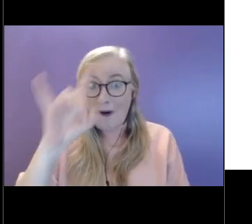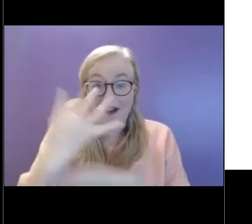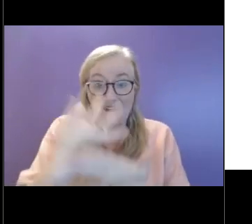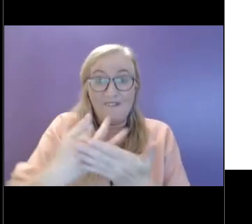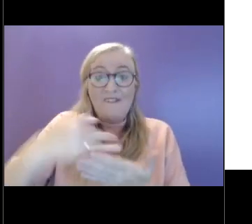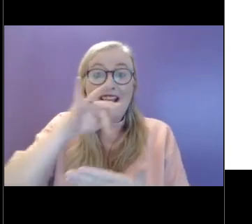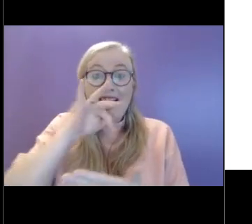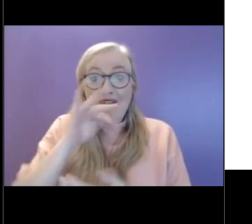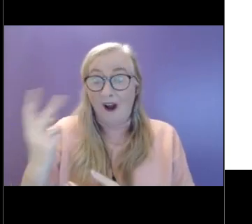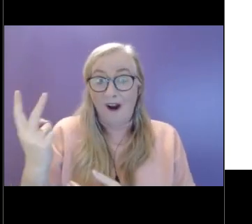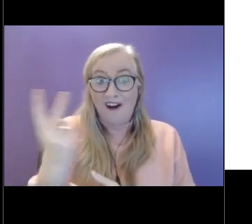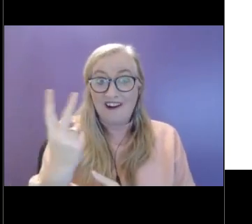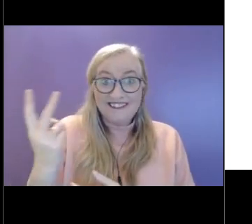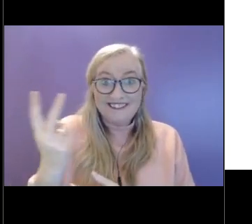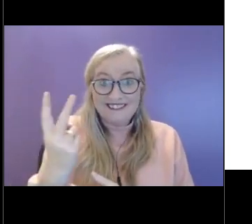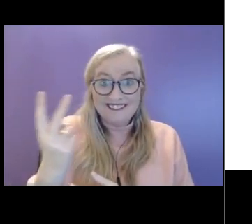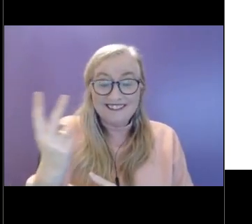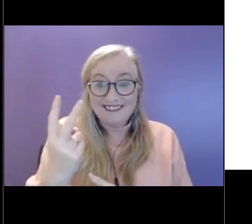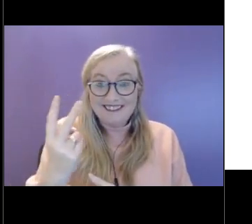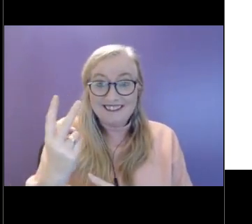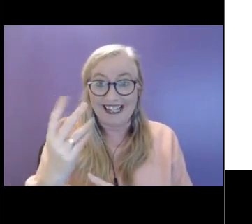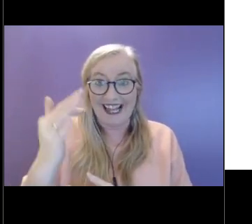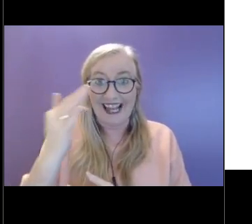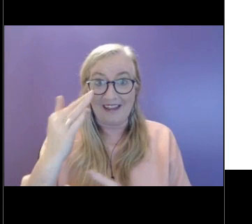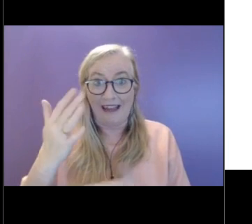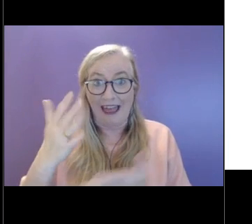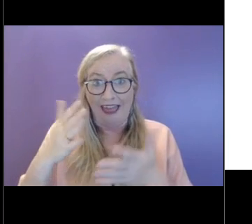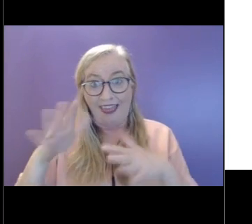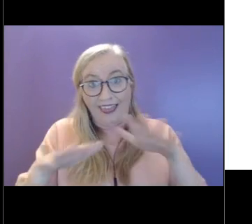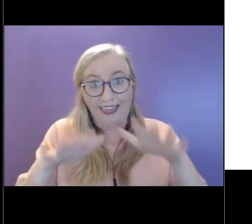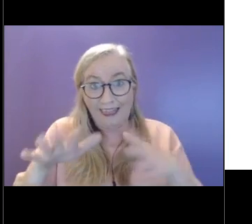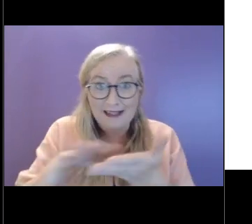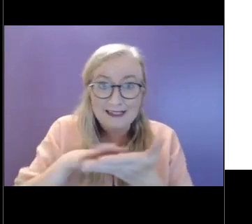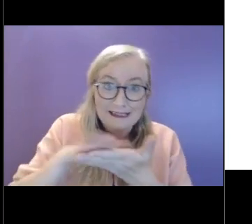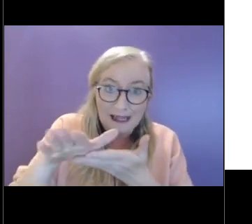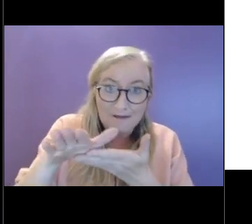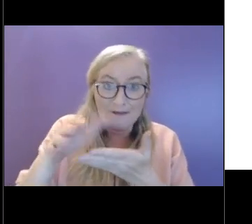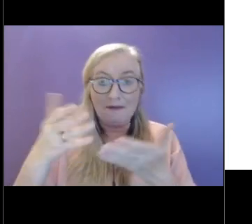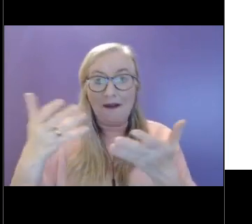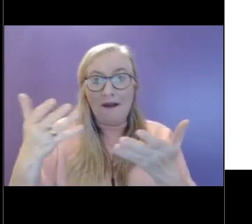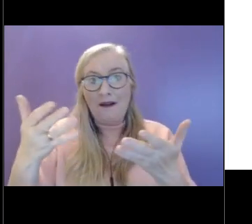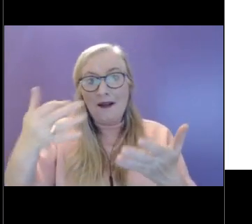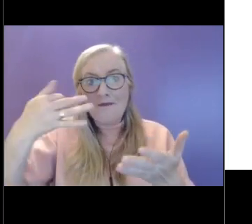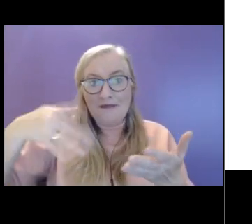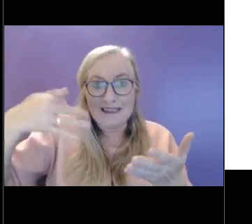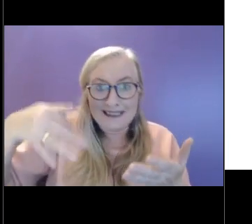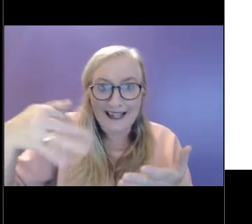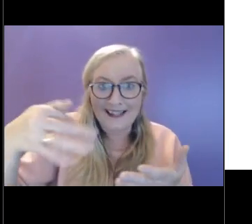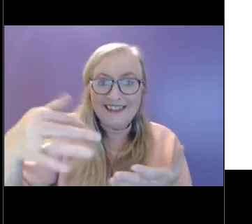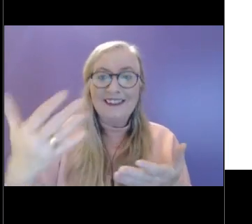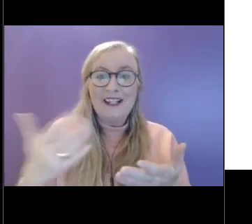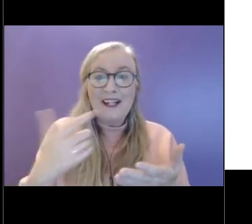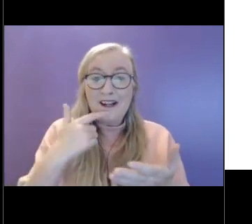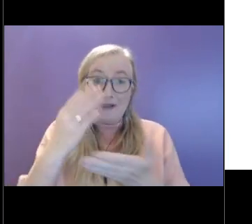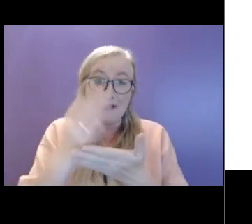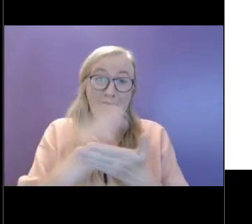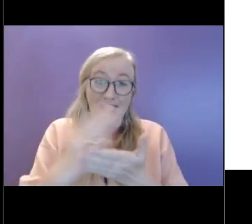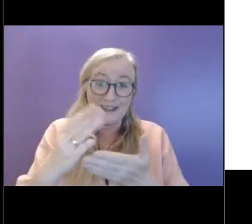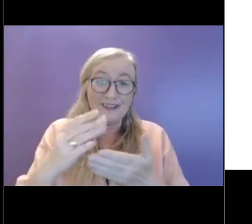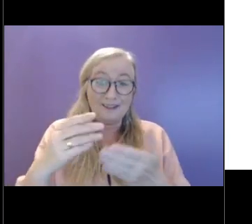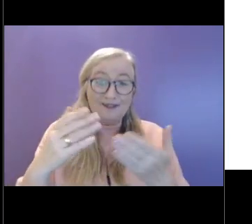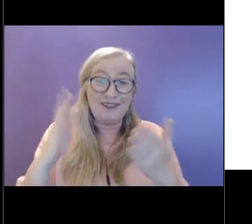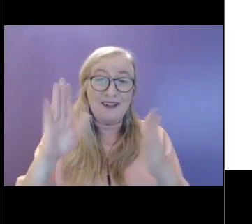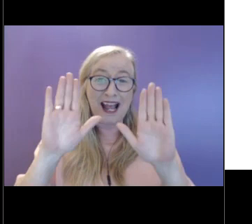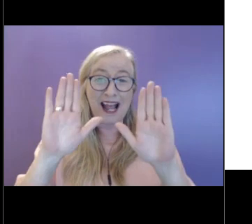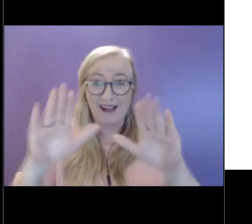if we, if we slip a little or make mistakes. And I guess part of the emphasis of this evening is being kind to